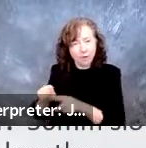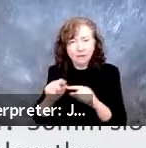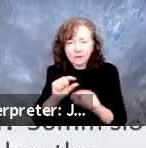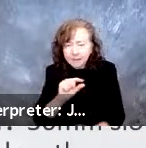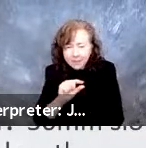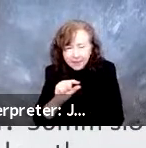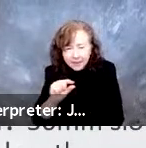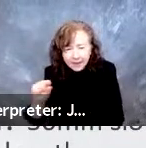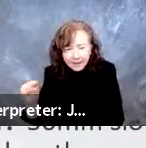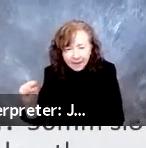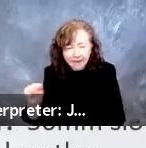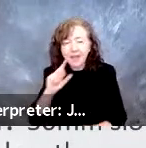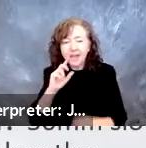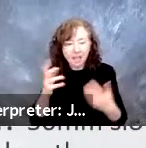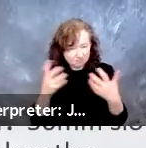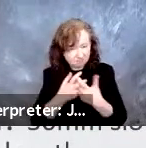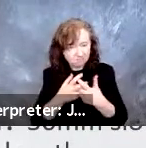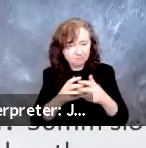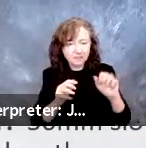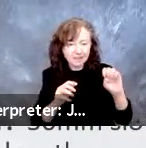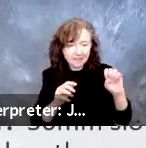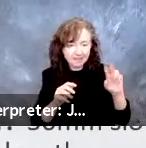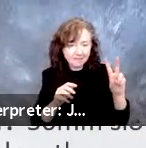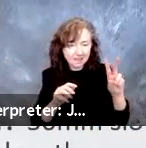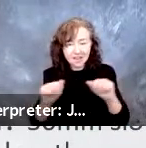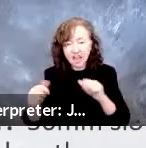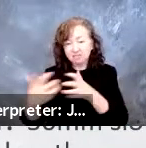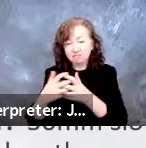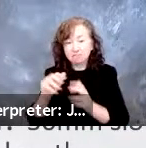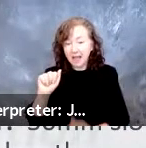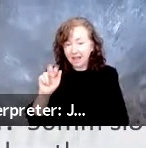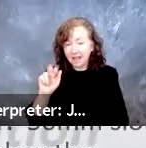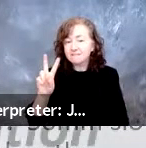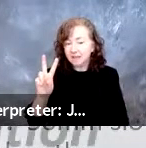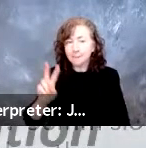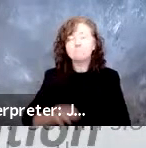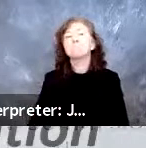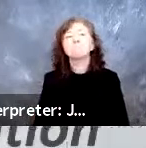what EVs and AVs are looking for. Okay, next slide, please.